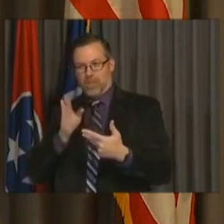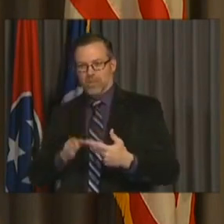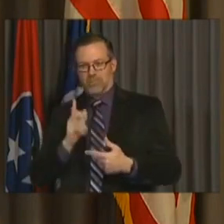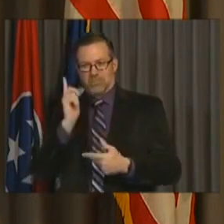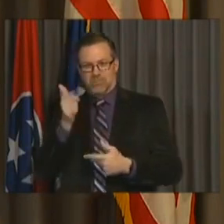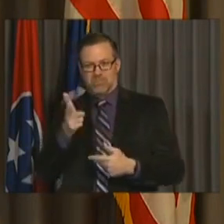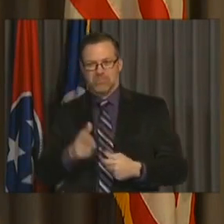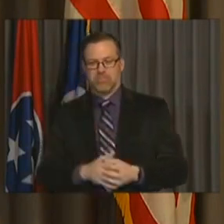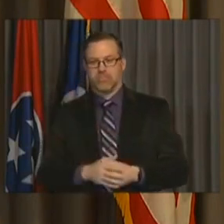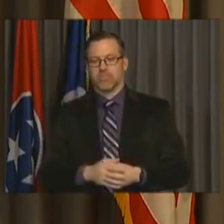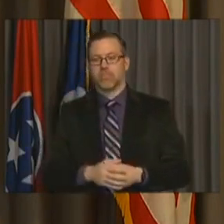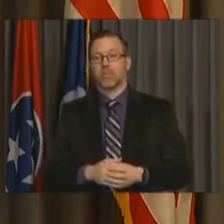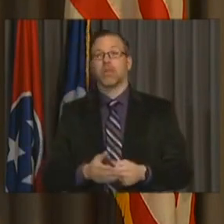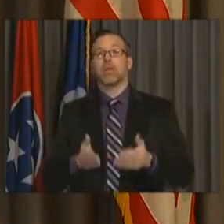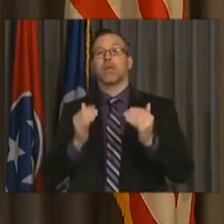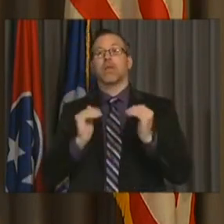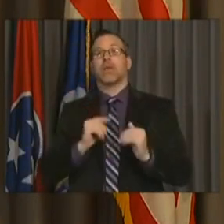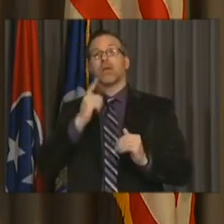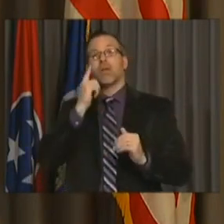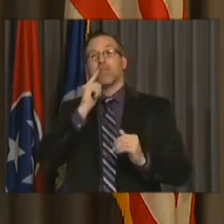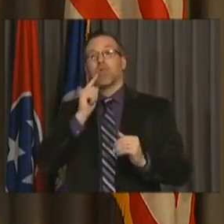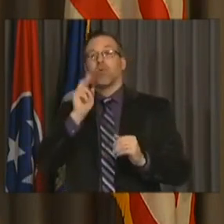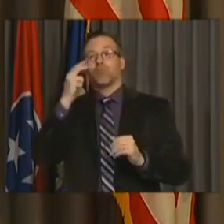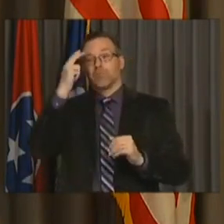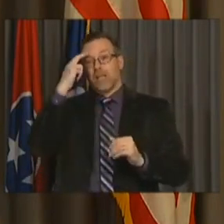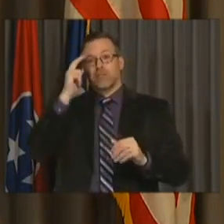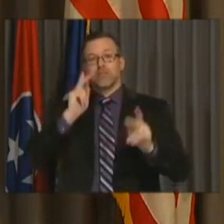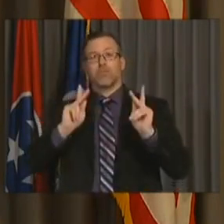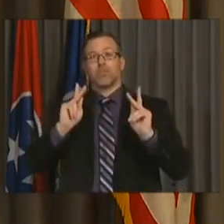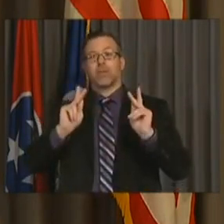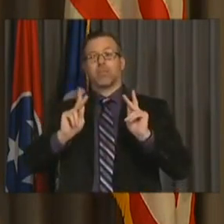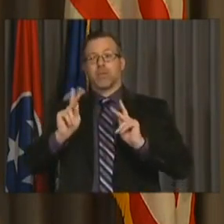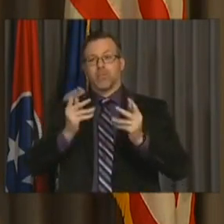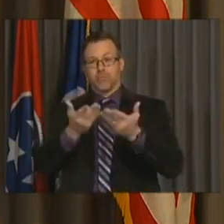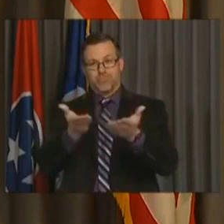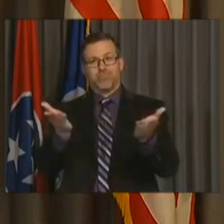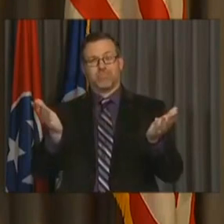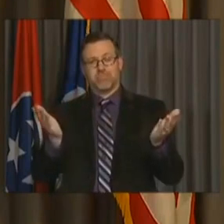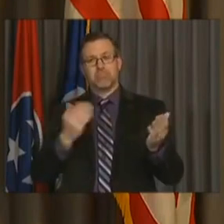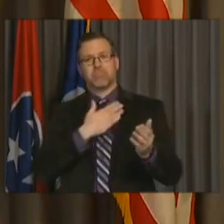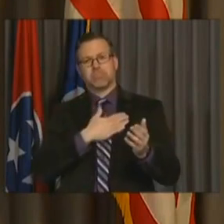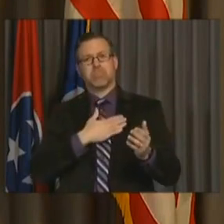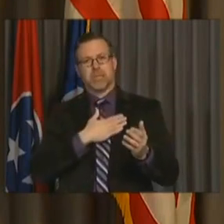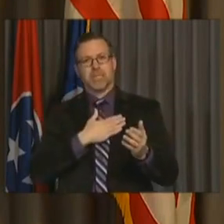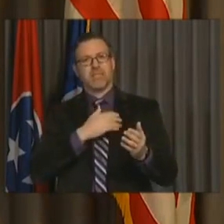For the public, we want you to be involved in these discussions as well.